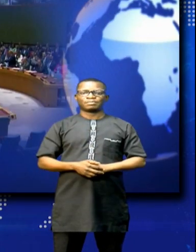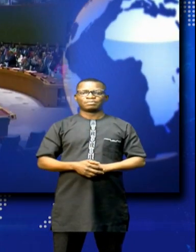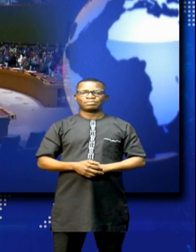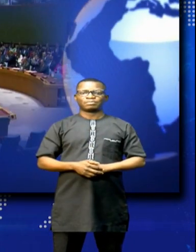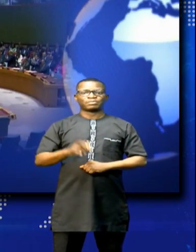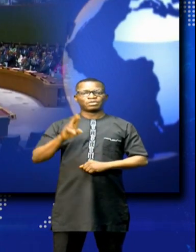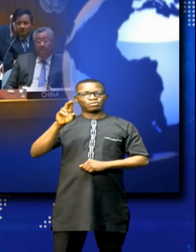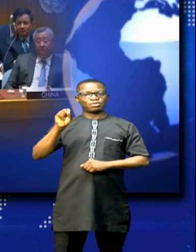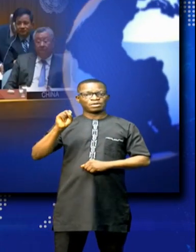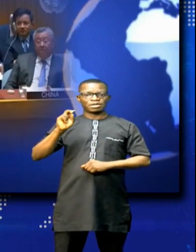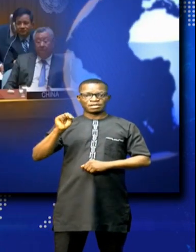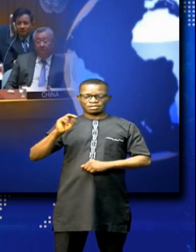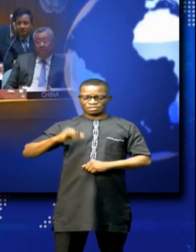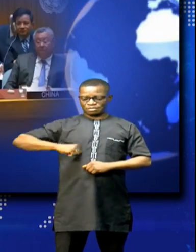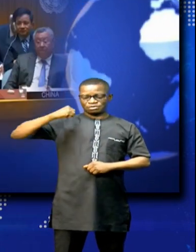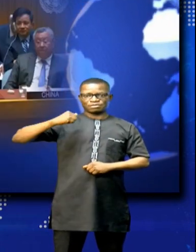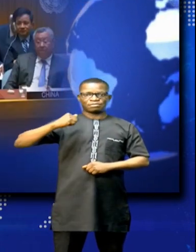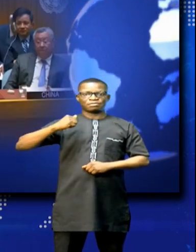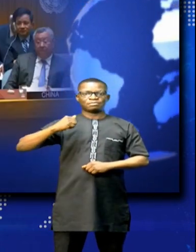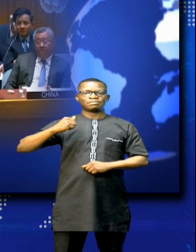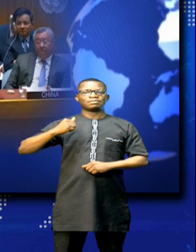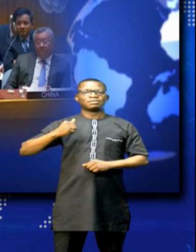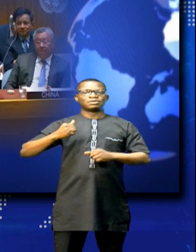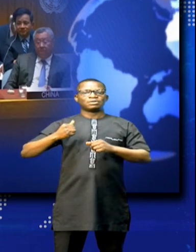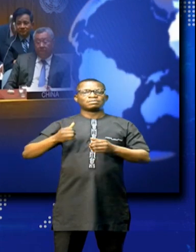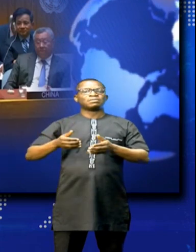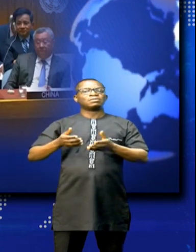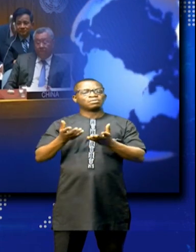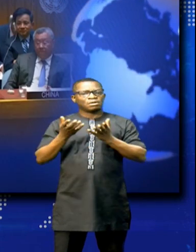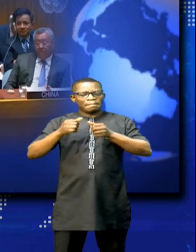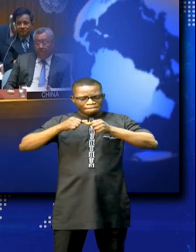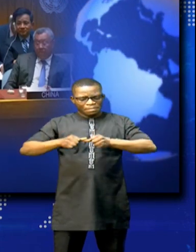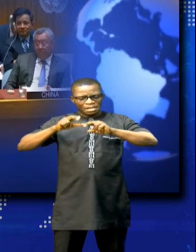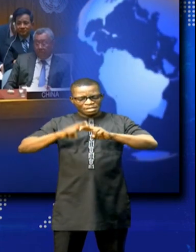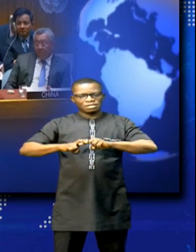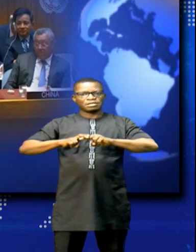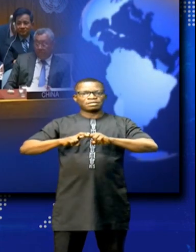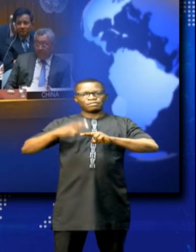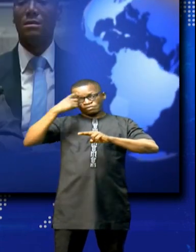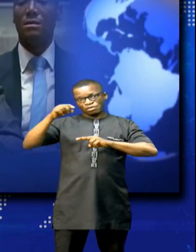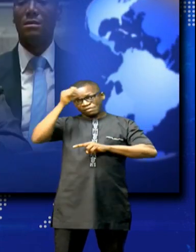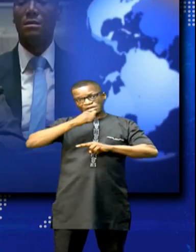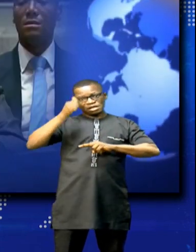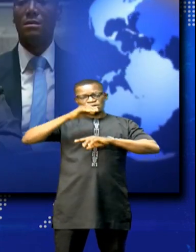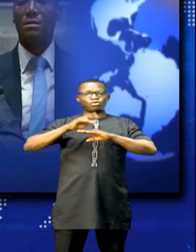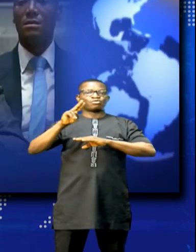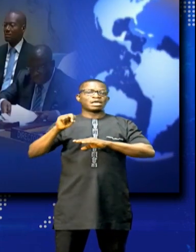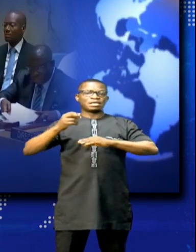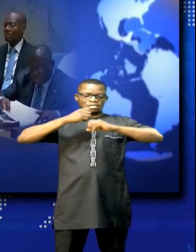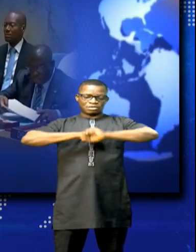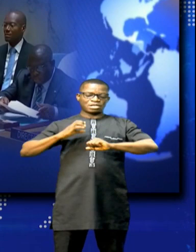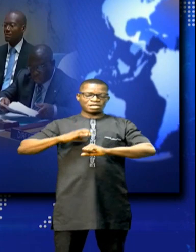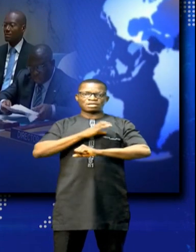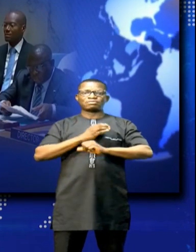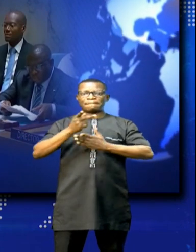The chief advocates permanent seat for Africa on UN Security Council as part of reforms